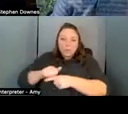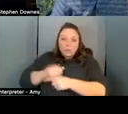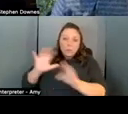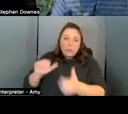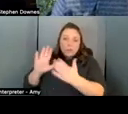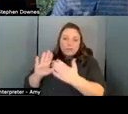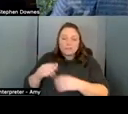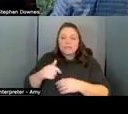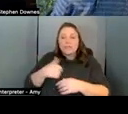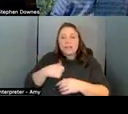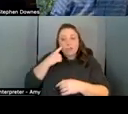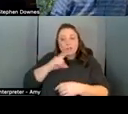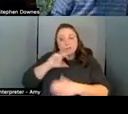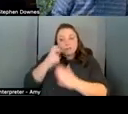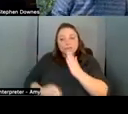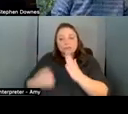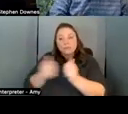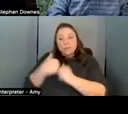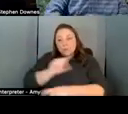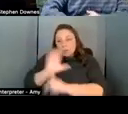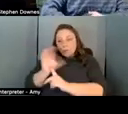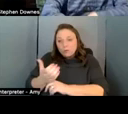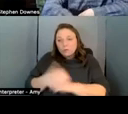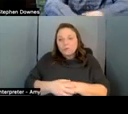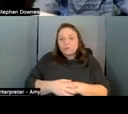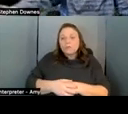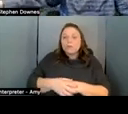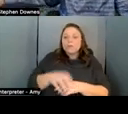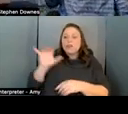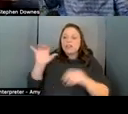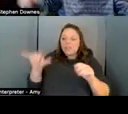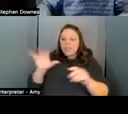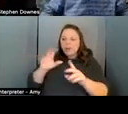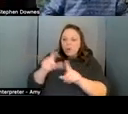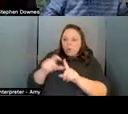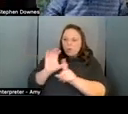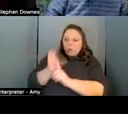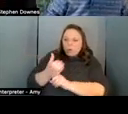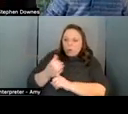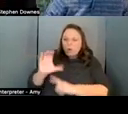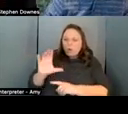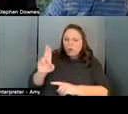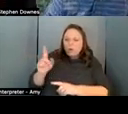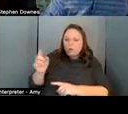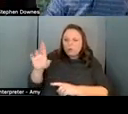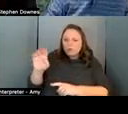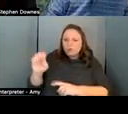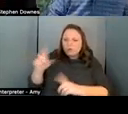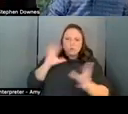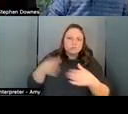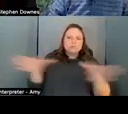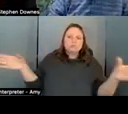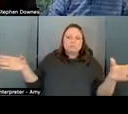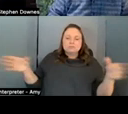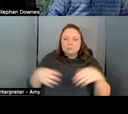in our culture and by culture i'm using that term very broadly to mean all of the things that we